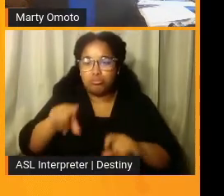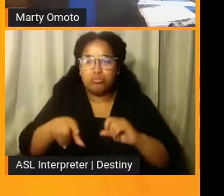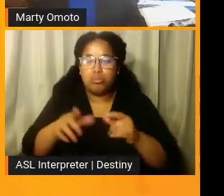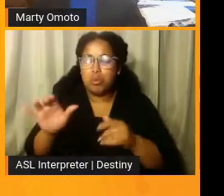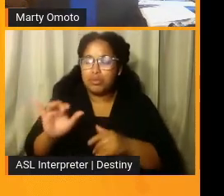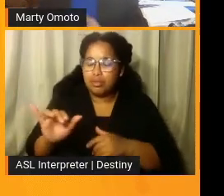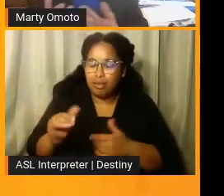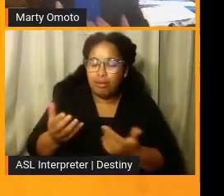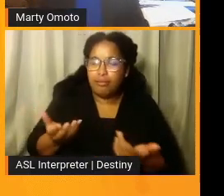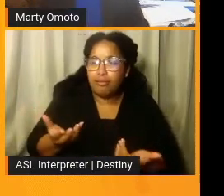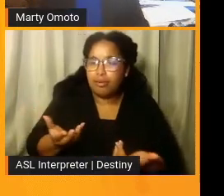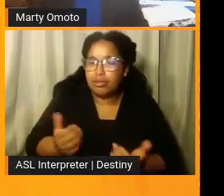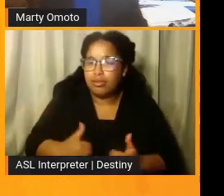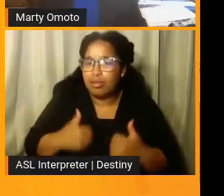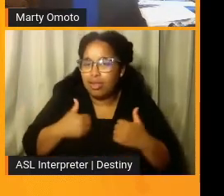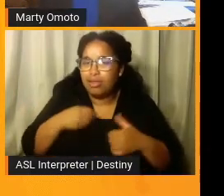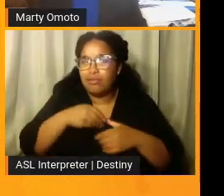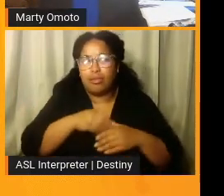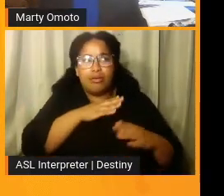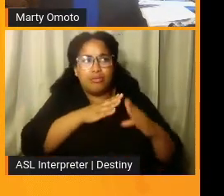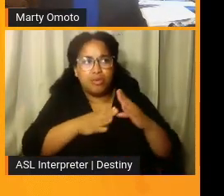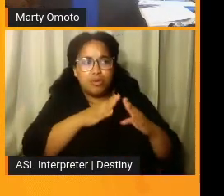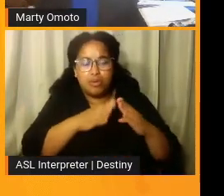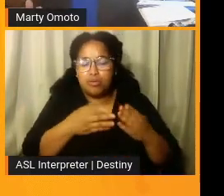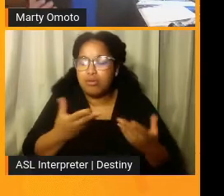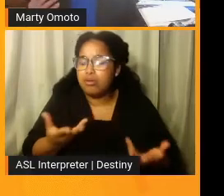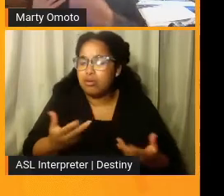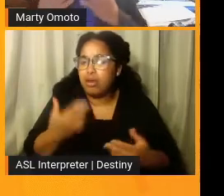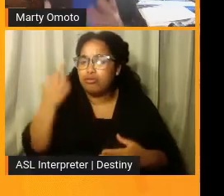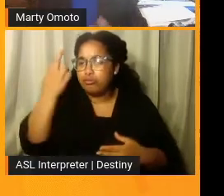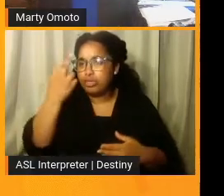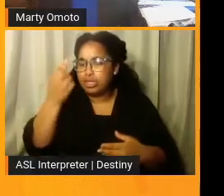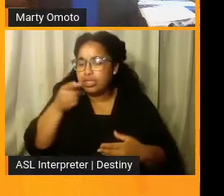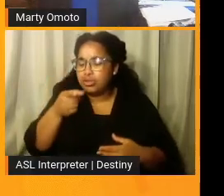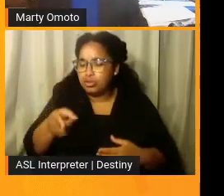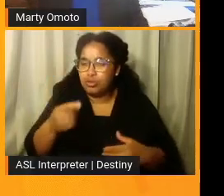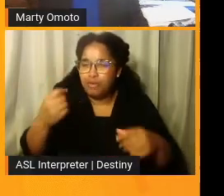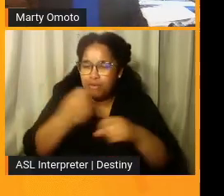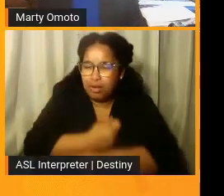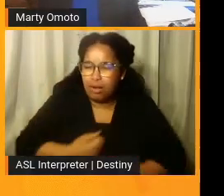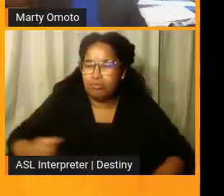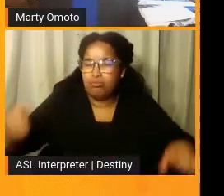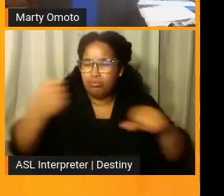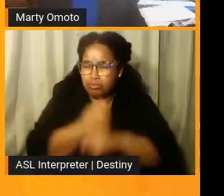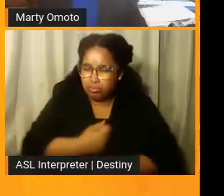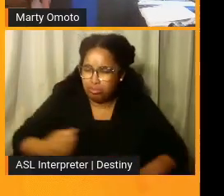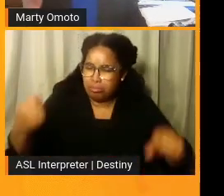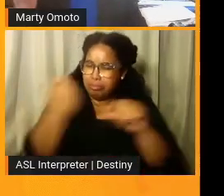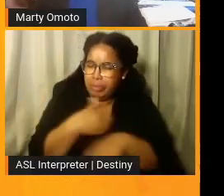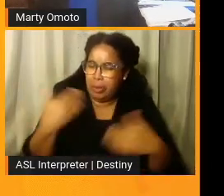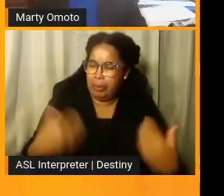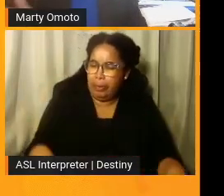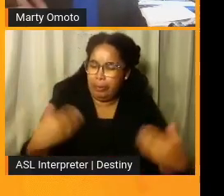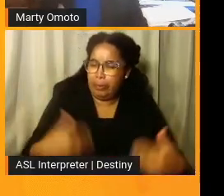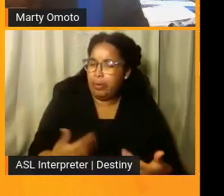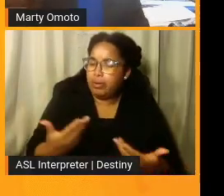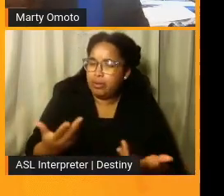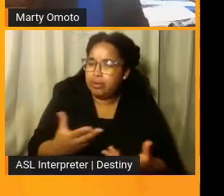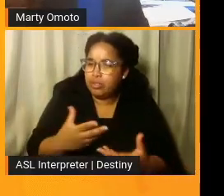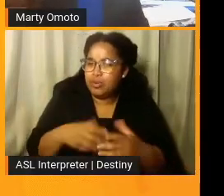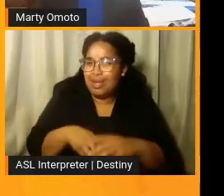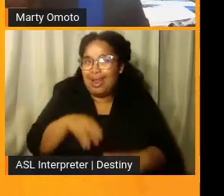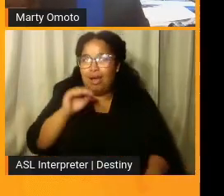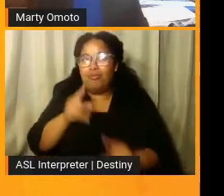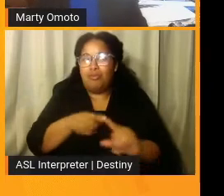like to live in the community and the reasons that she fought so hard, um, to get out of an